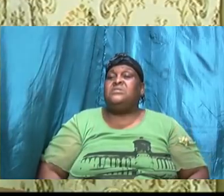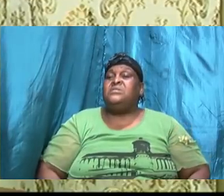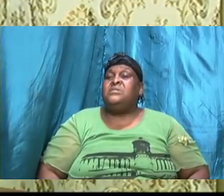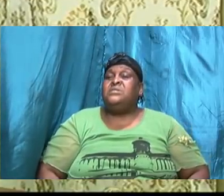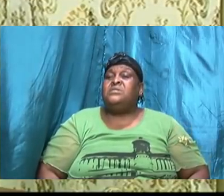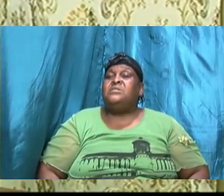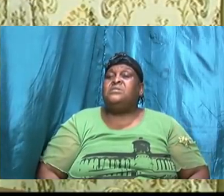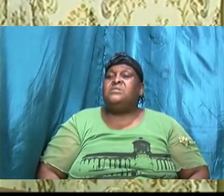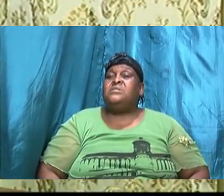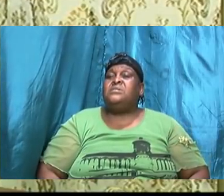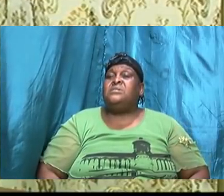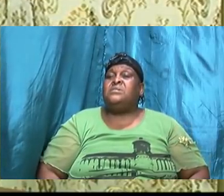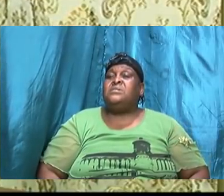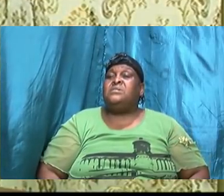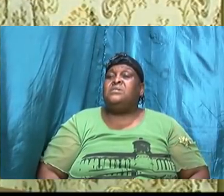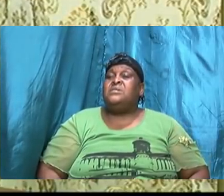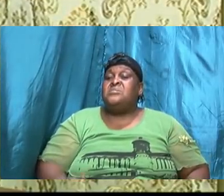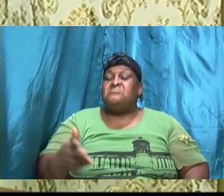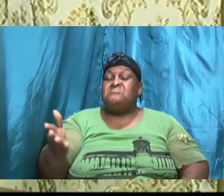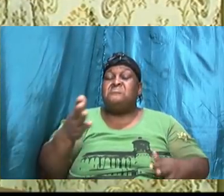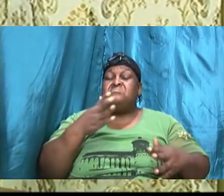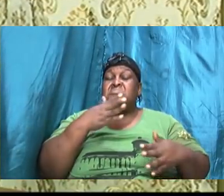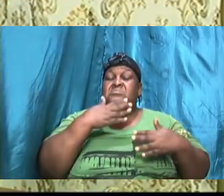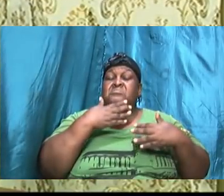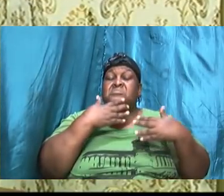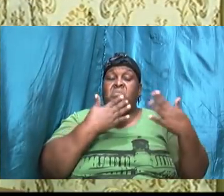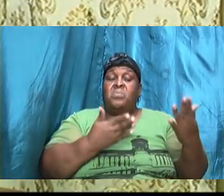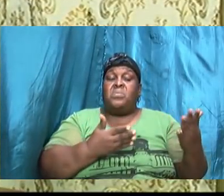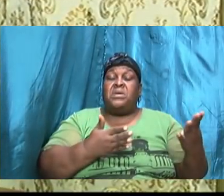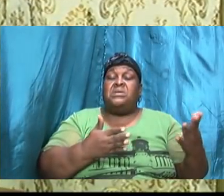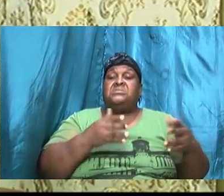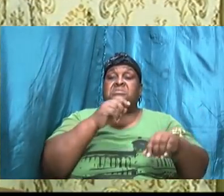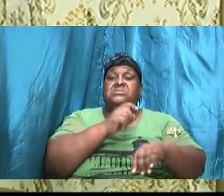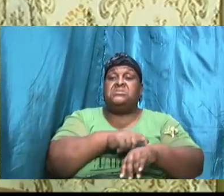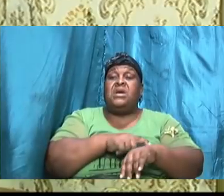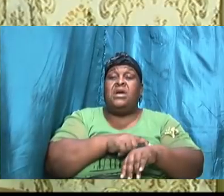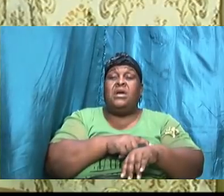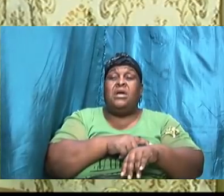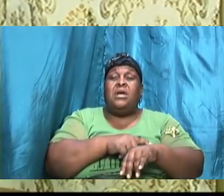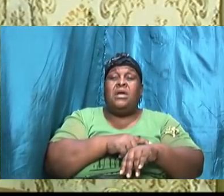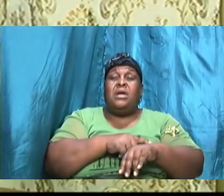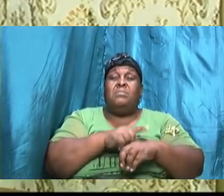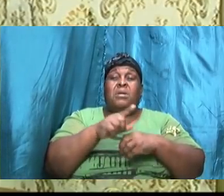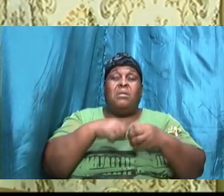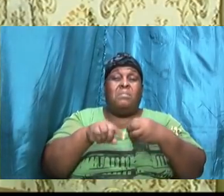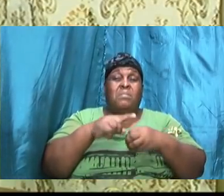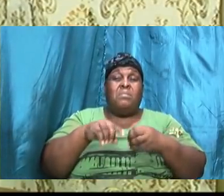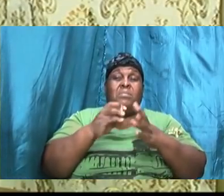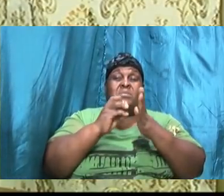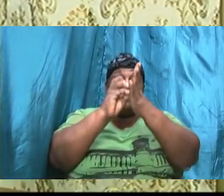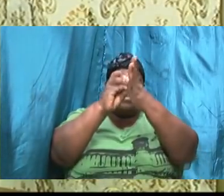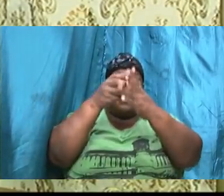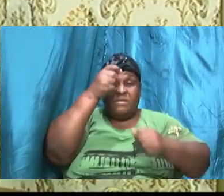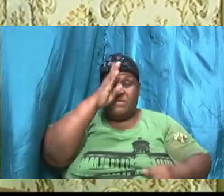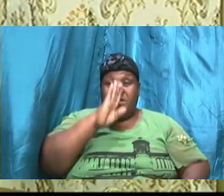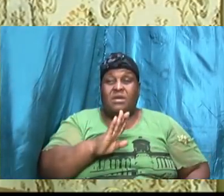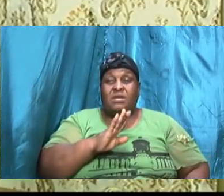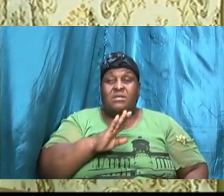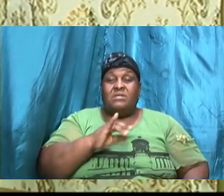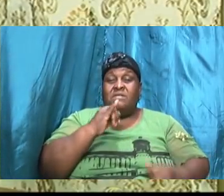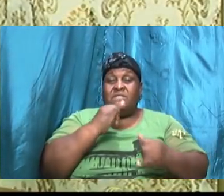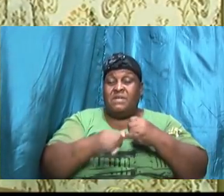a waiting period as it pertains to the will of God. And that was the last thing that I looked on